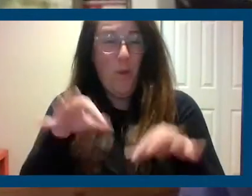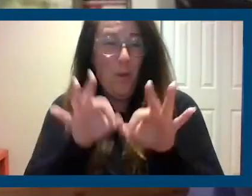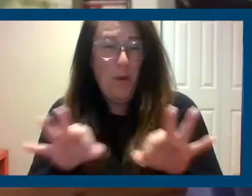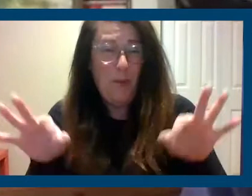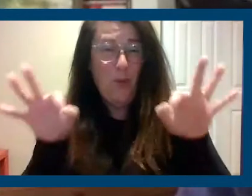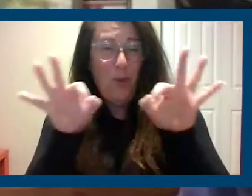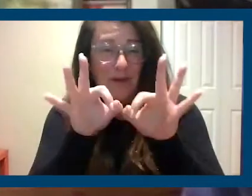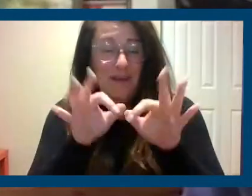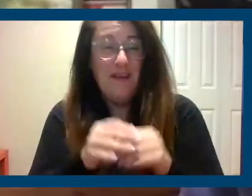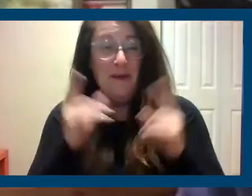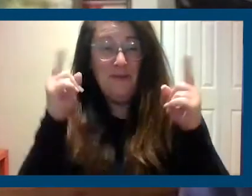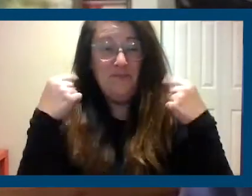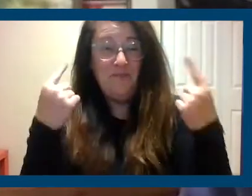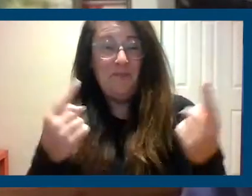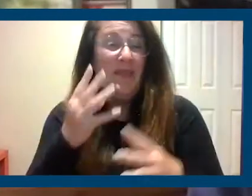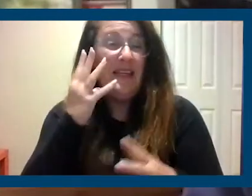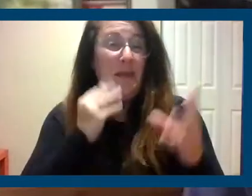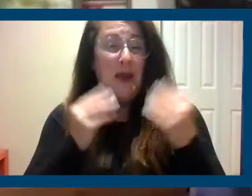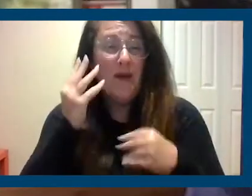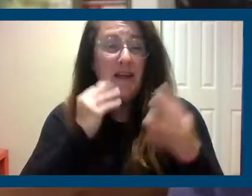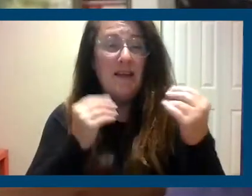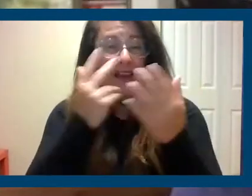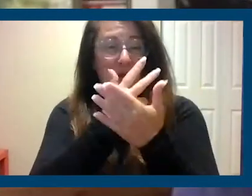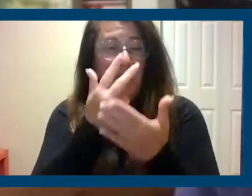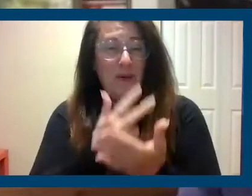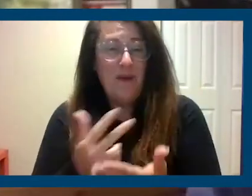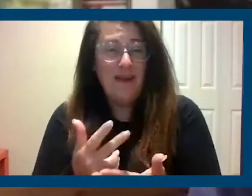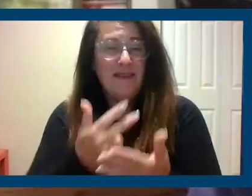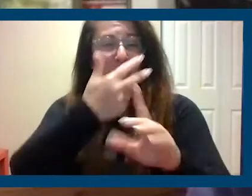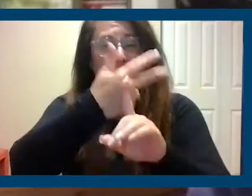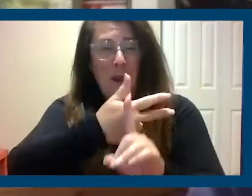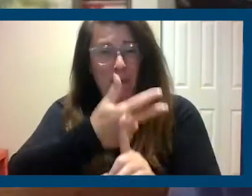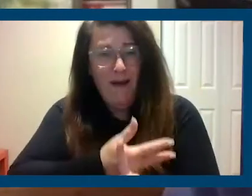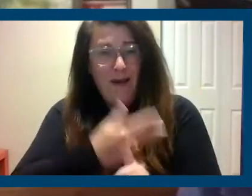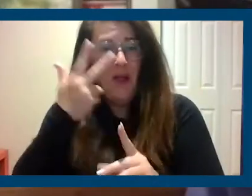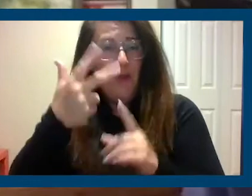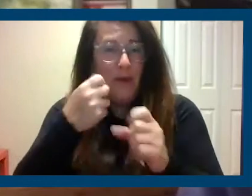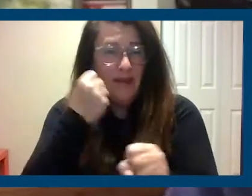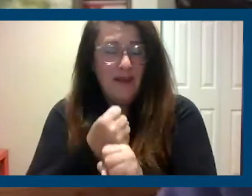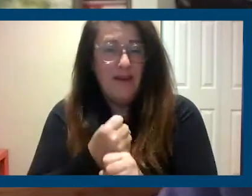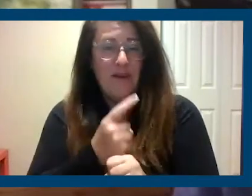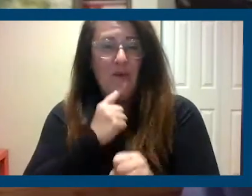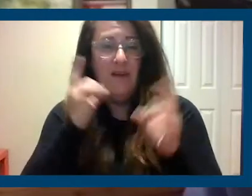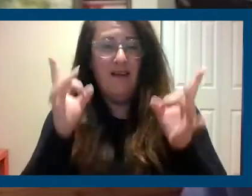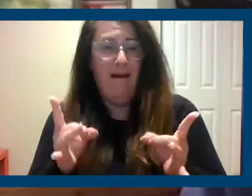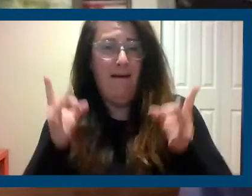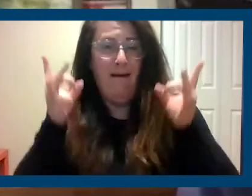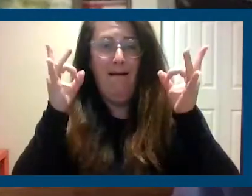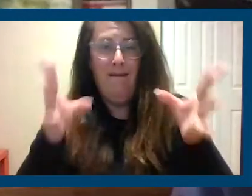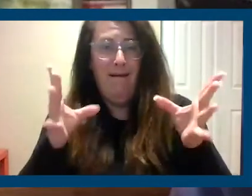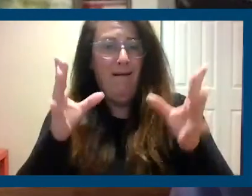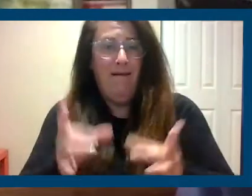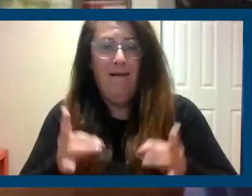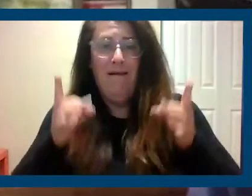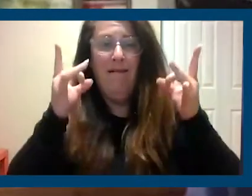experienced over the last three weeks, three months, three years really is a pandemic on top of a pandemic